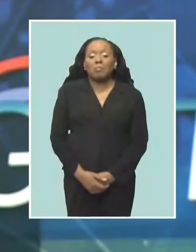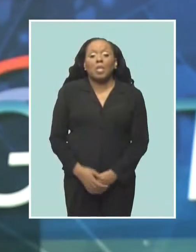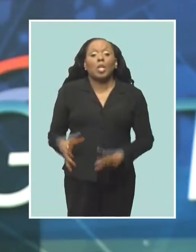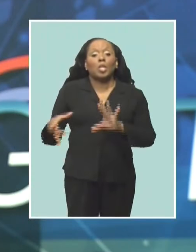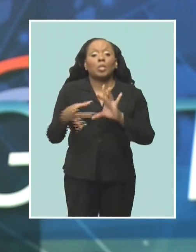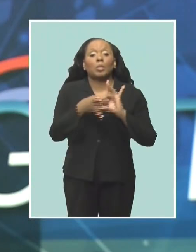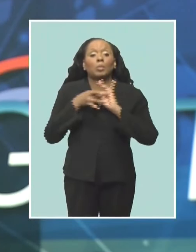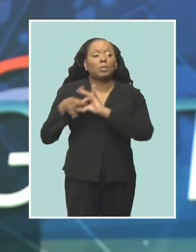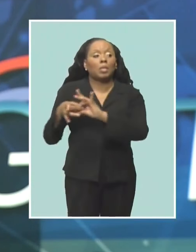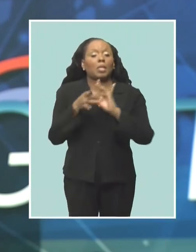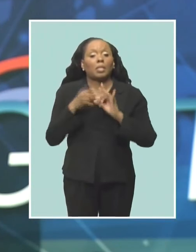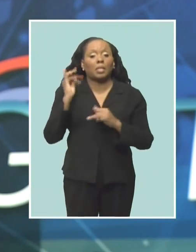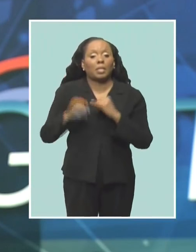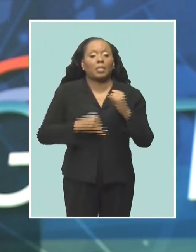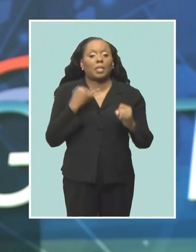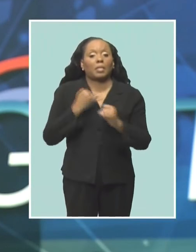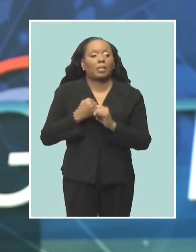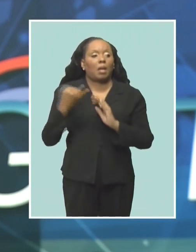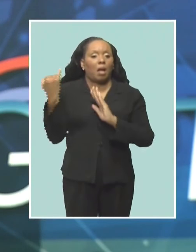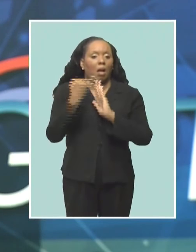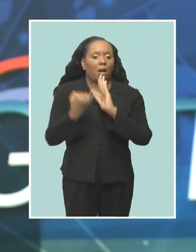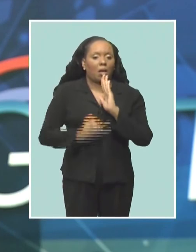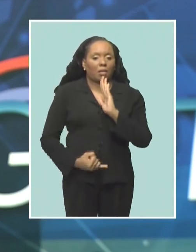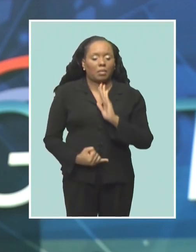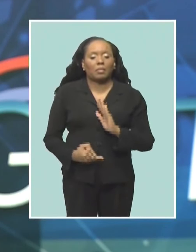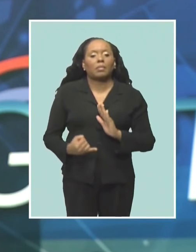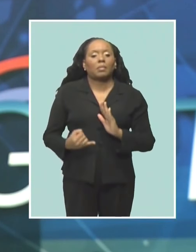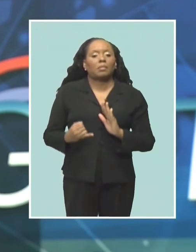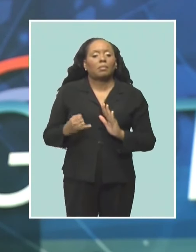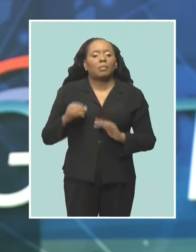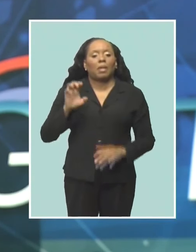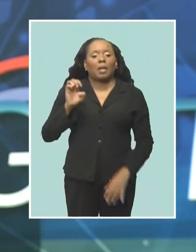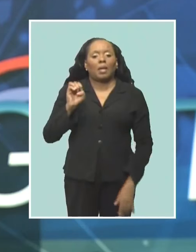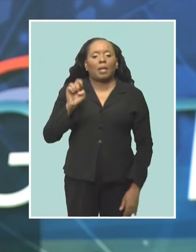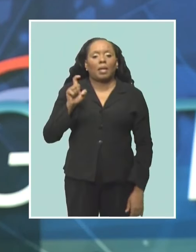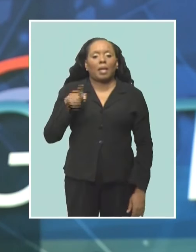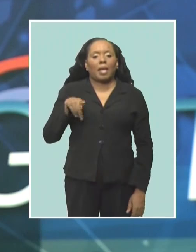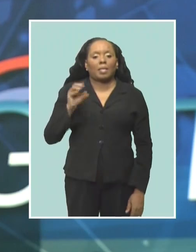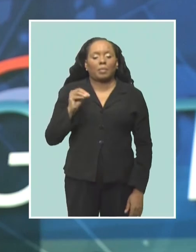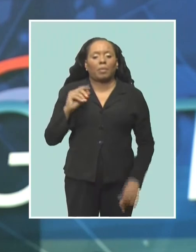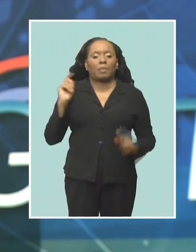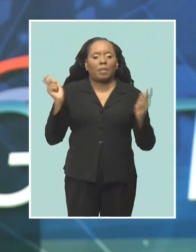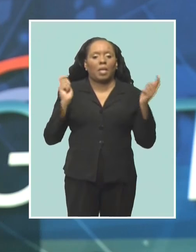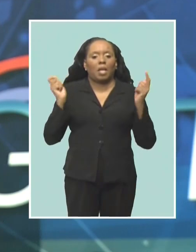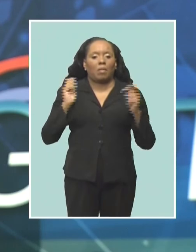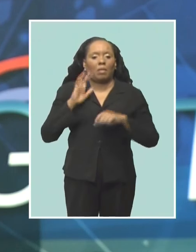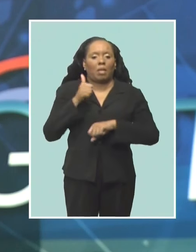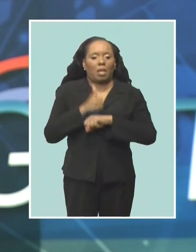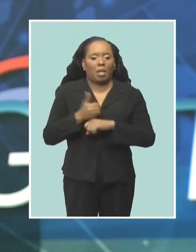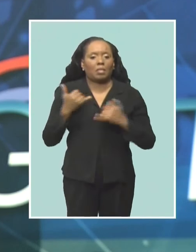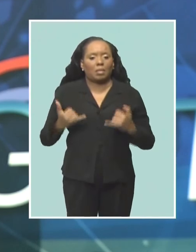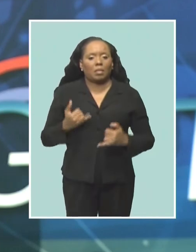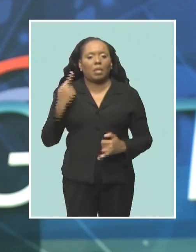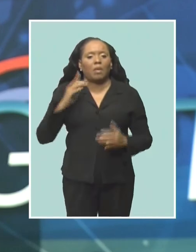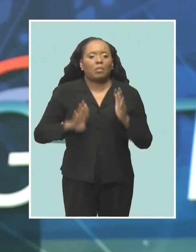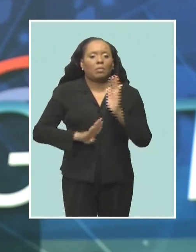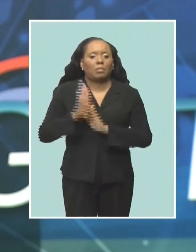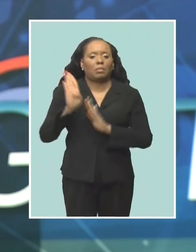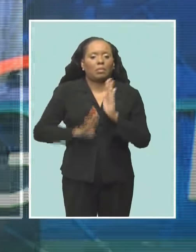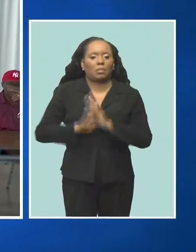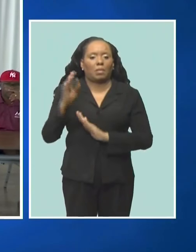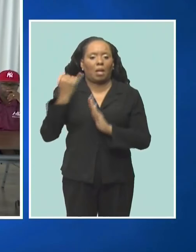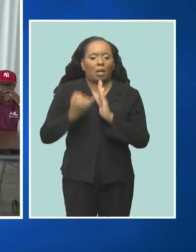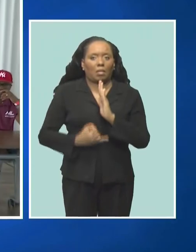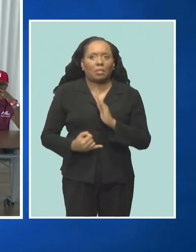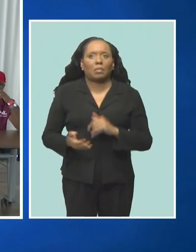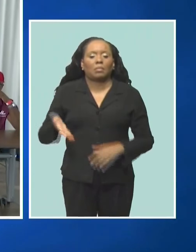The United International Arts Expo Festival was launched today with the purpose of boosting and developing the arts locally. A press